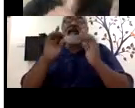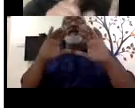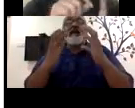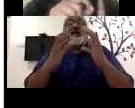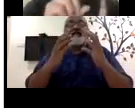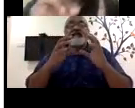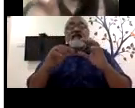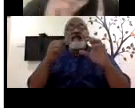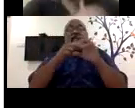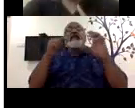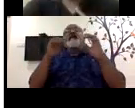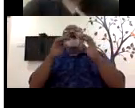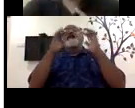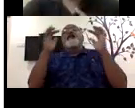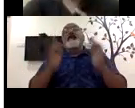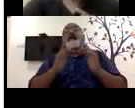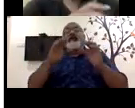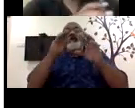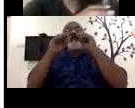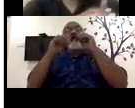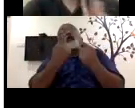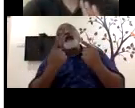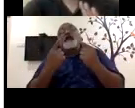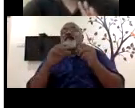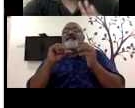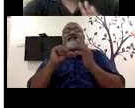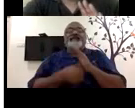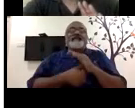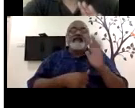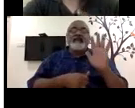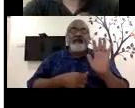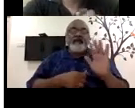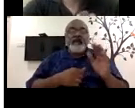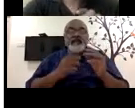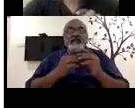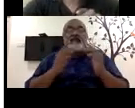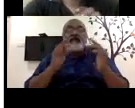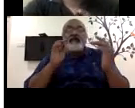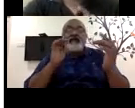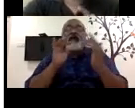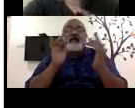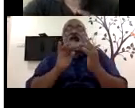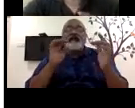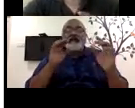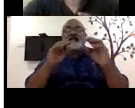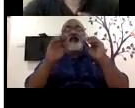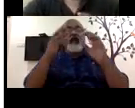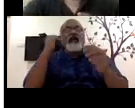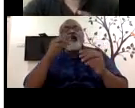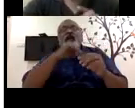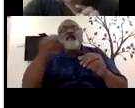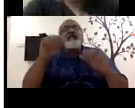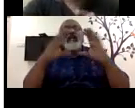week, doubt clearance class. Sometimes the person is not taking, you have to push, say, why are you not able to take this?